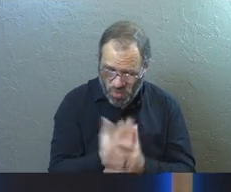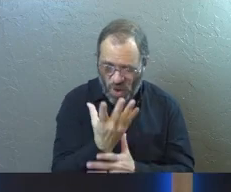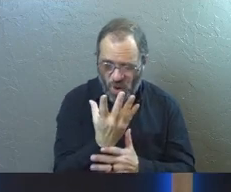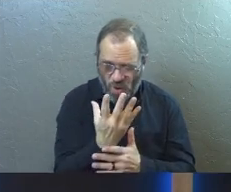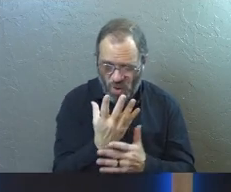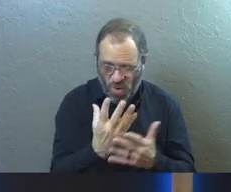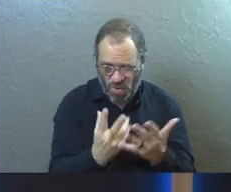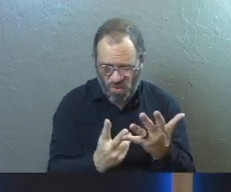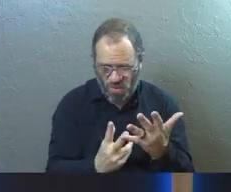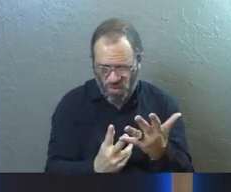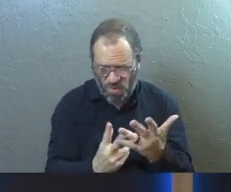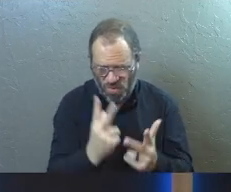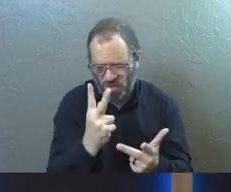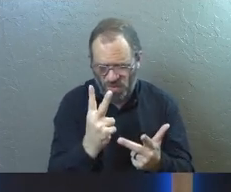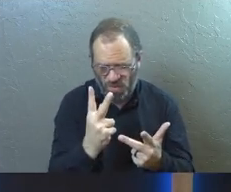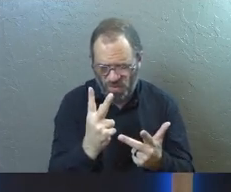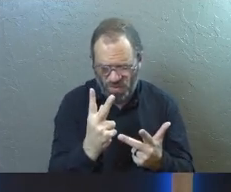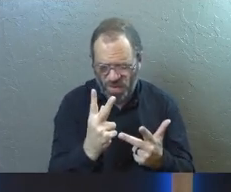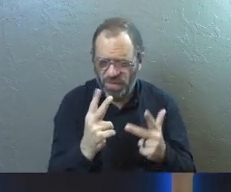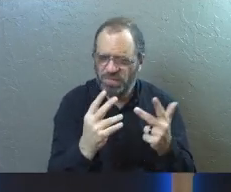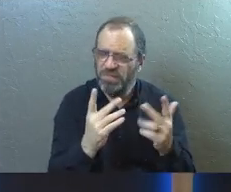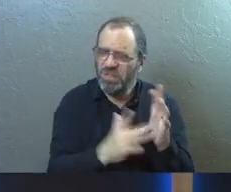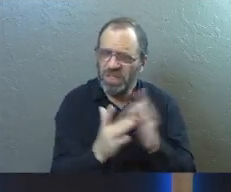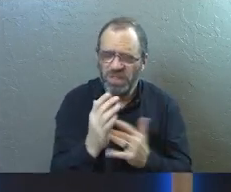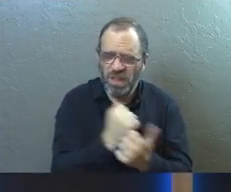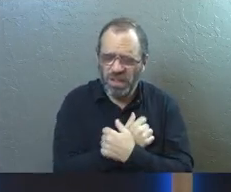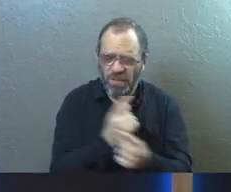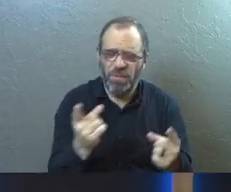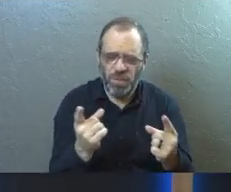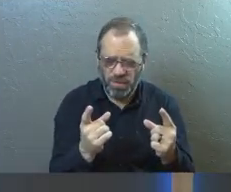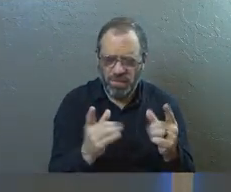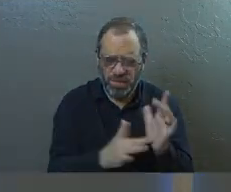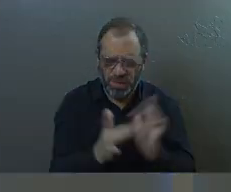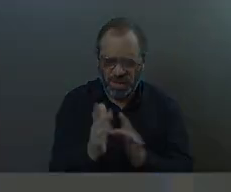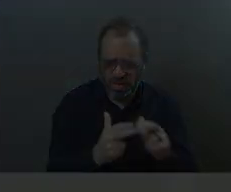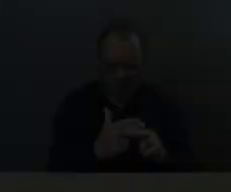Prune what needs to be pruned. We love you, Jesus. In Christ's name, amen. Amen. Amen.